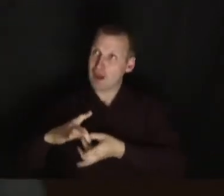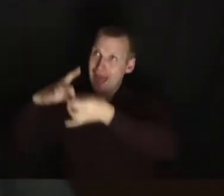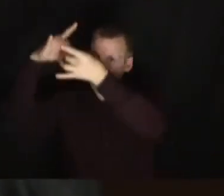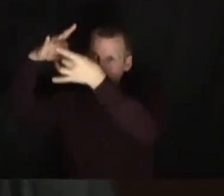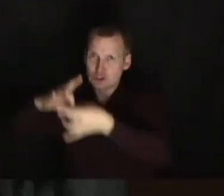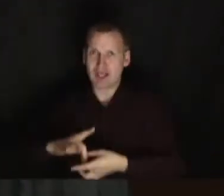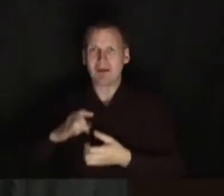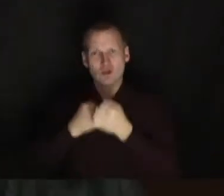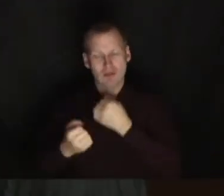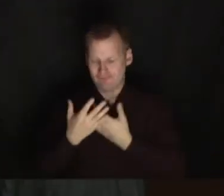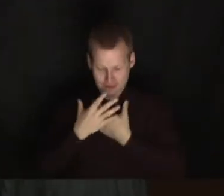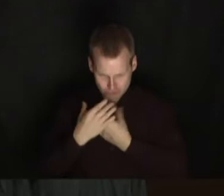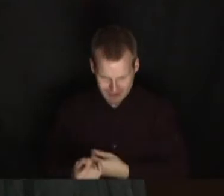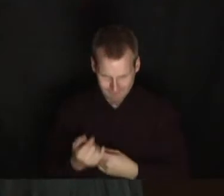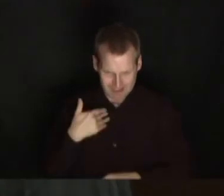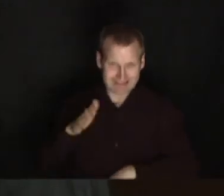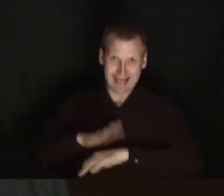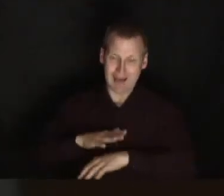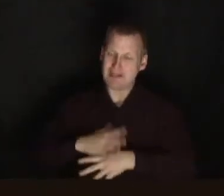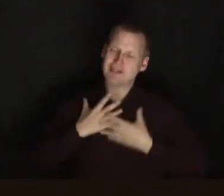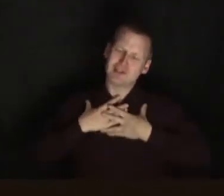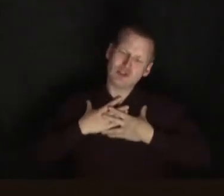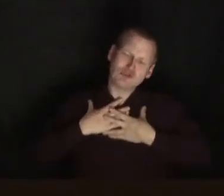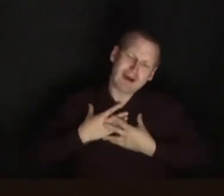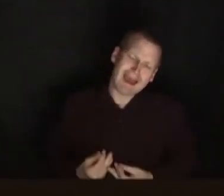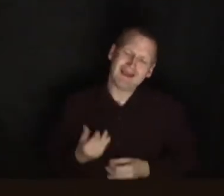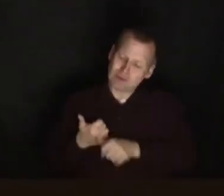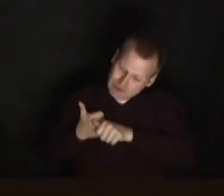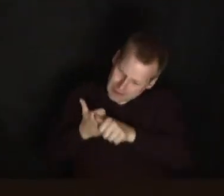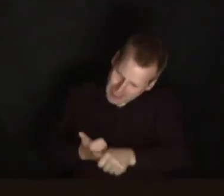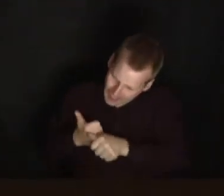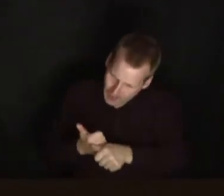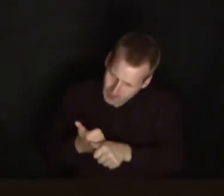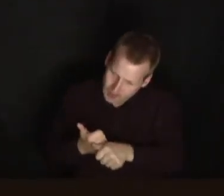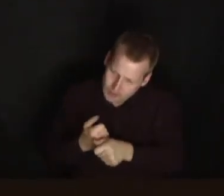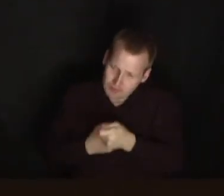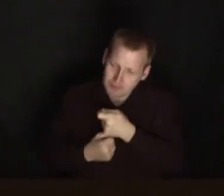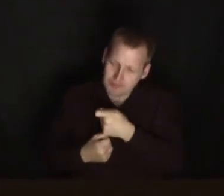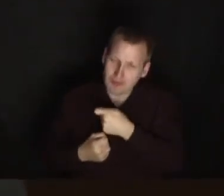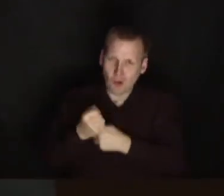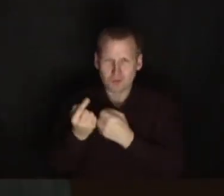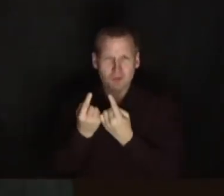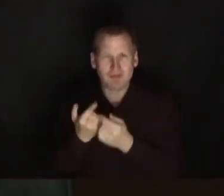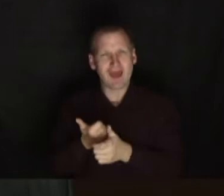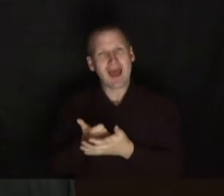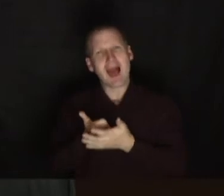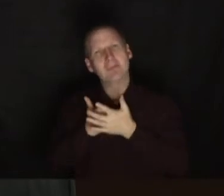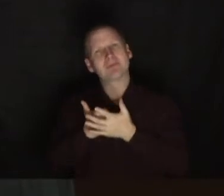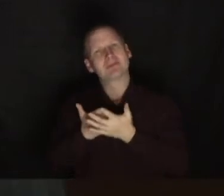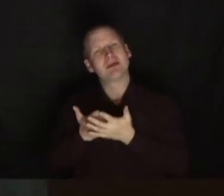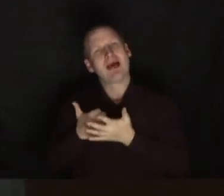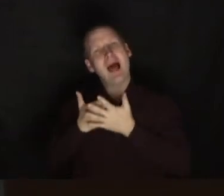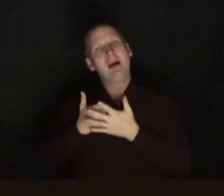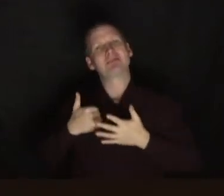that drains me that demands my time and attention to actually being something that sustains me that helps me in my walk and my journey of